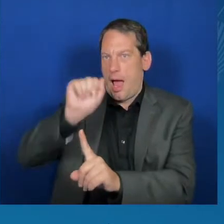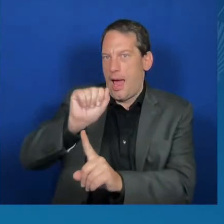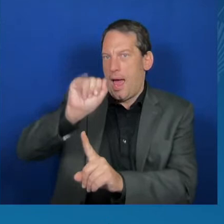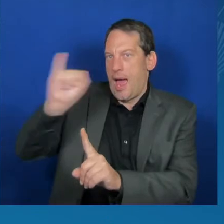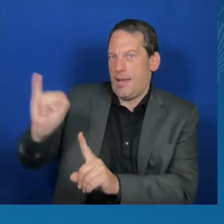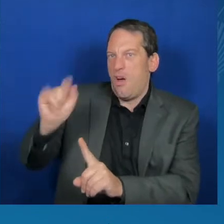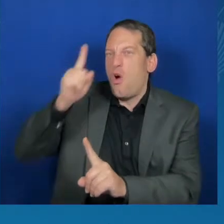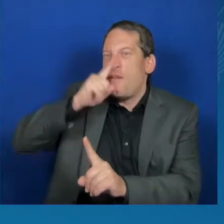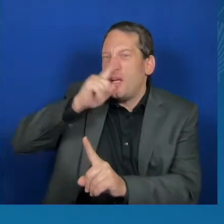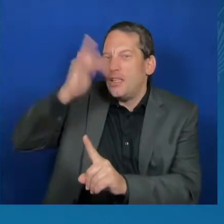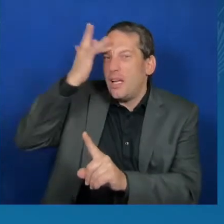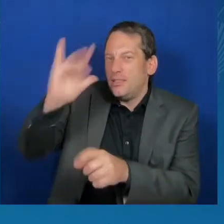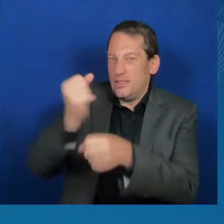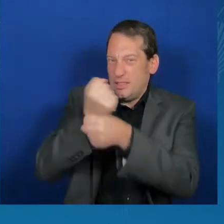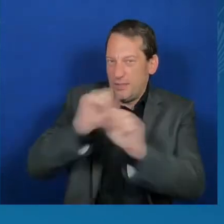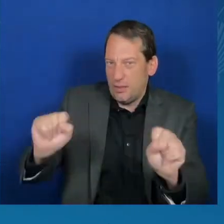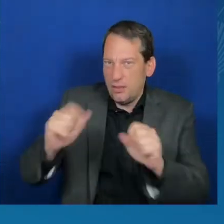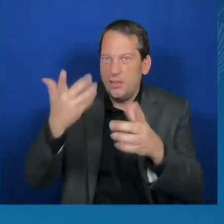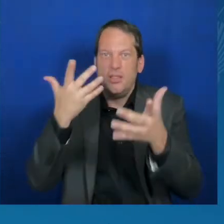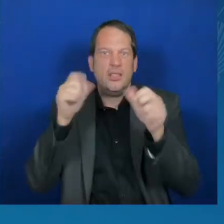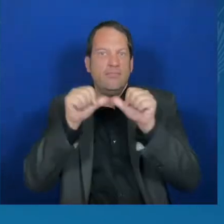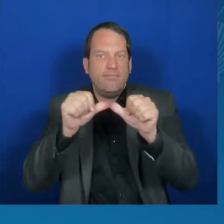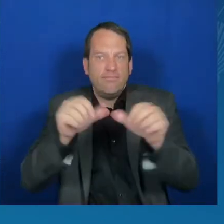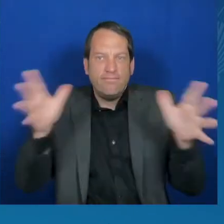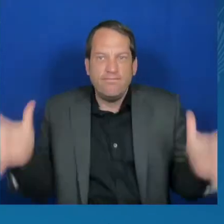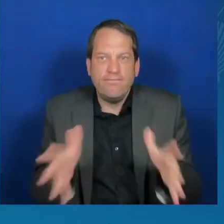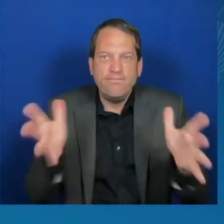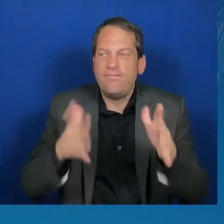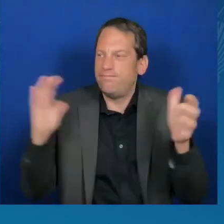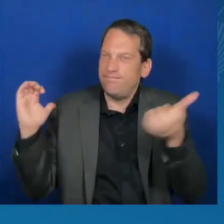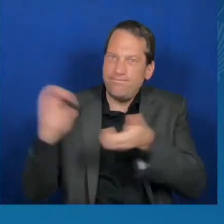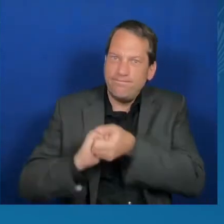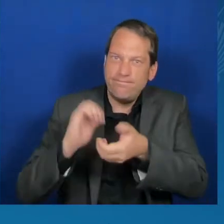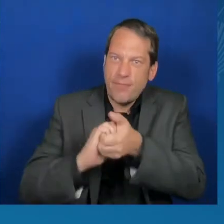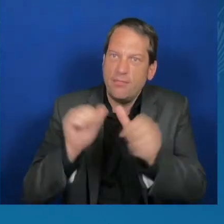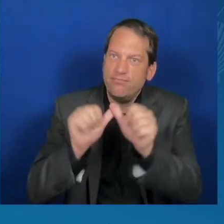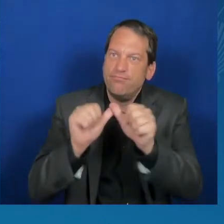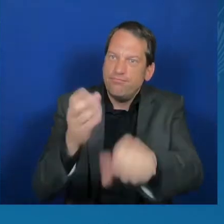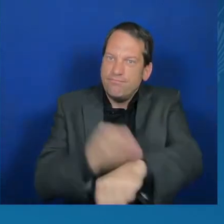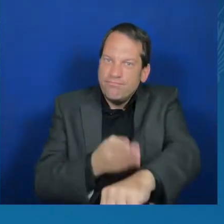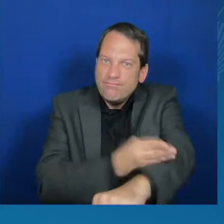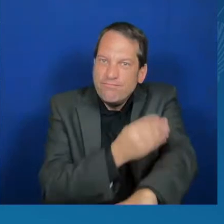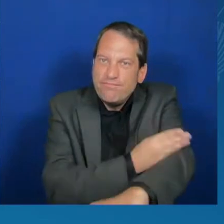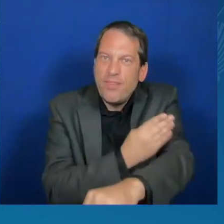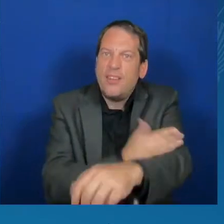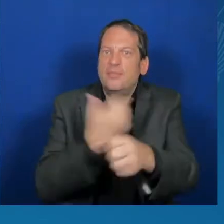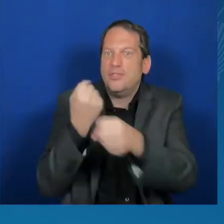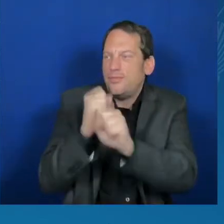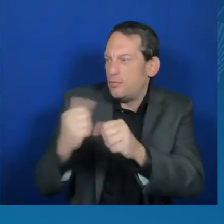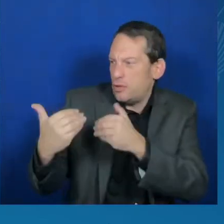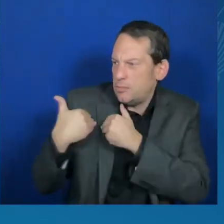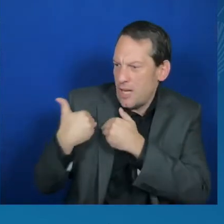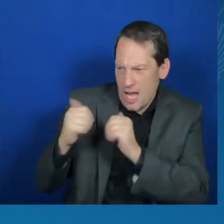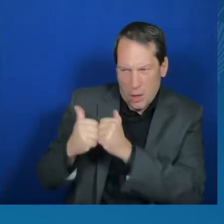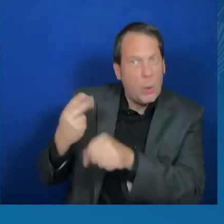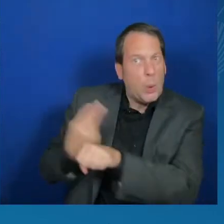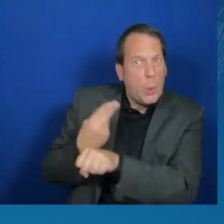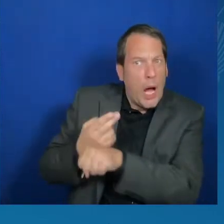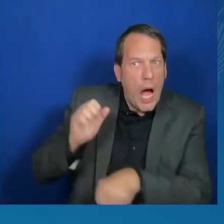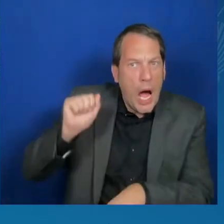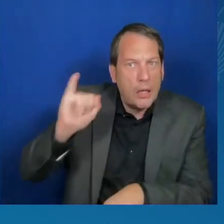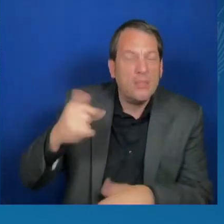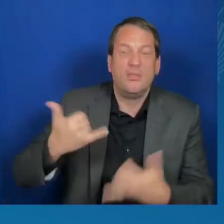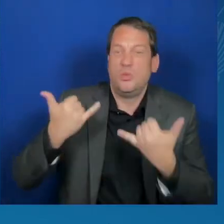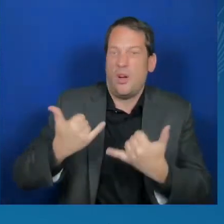Today I will speak more broadly about the vision and the principles that guide America's work on